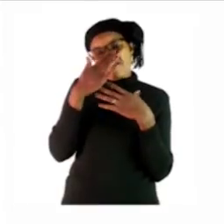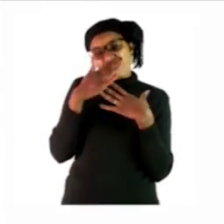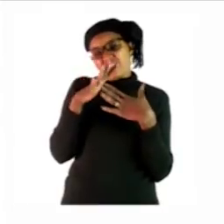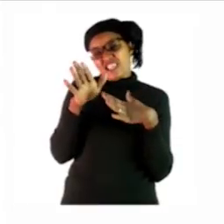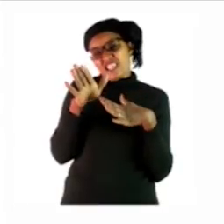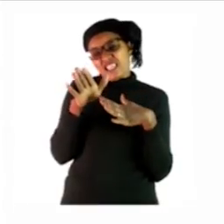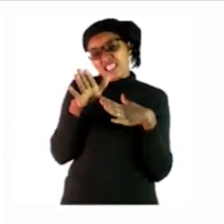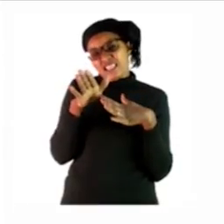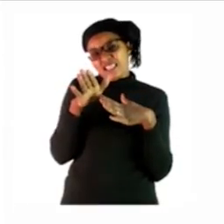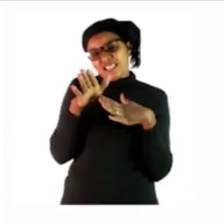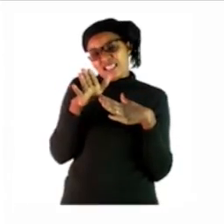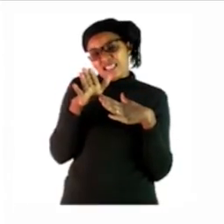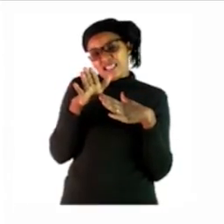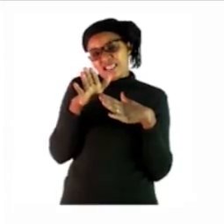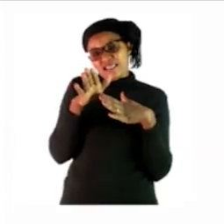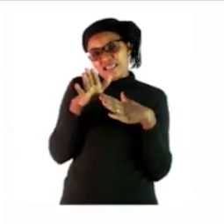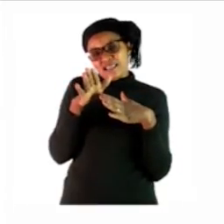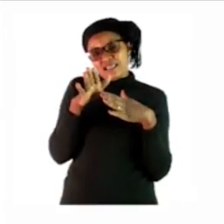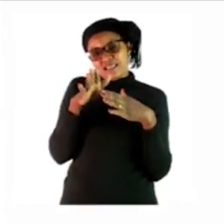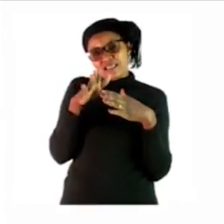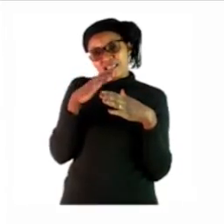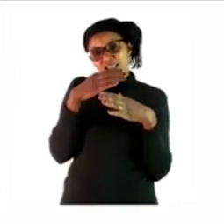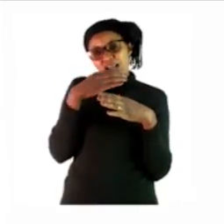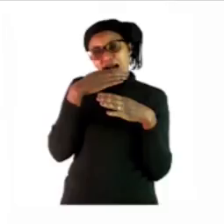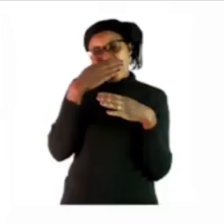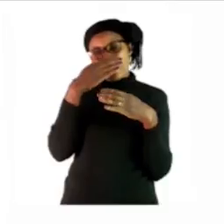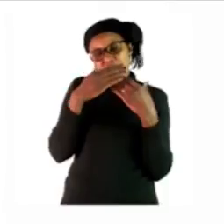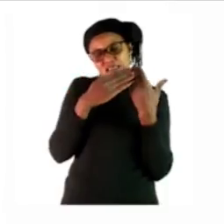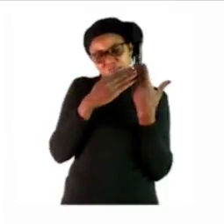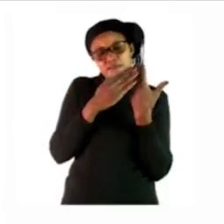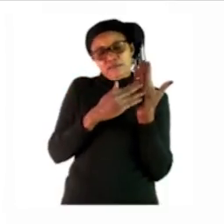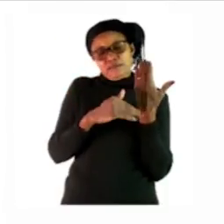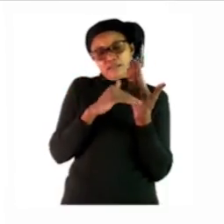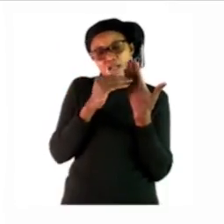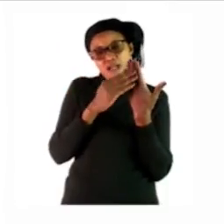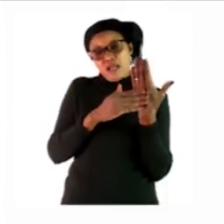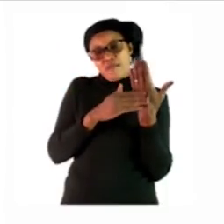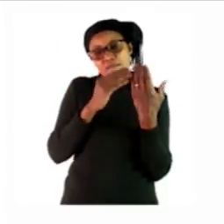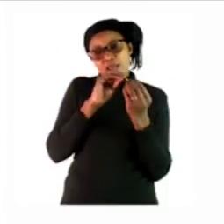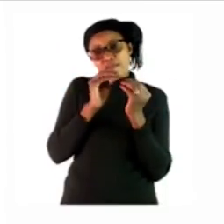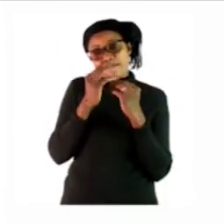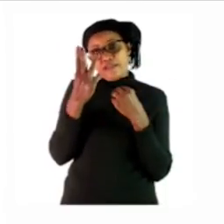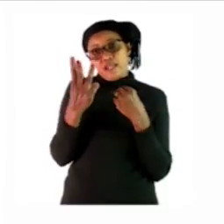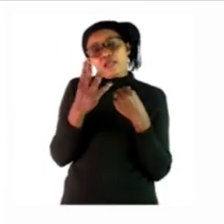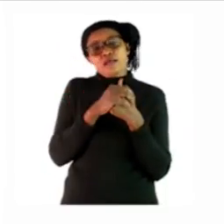that apple you will paste at the back of number three